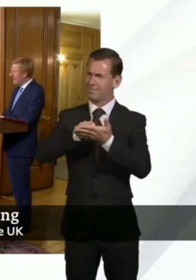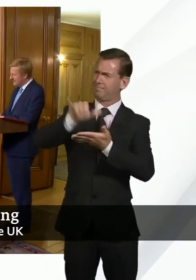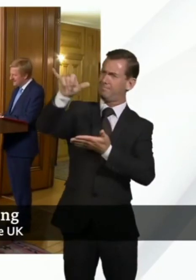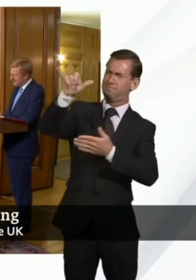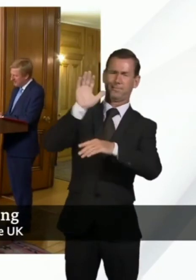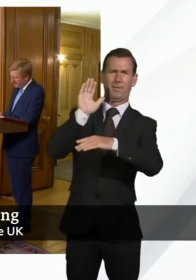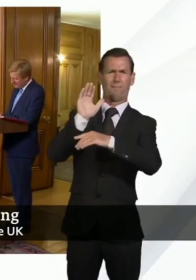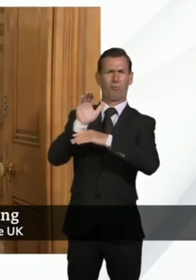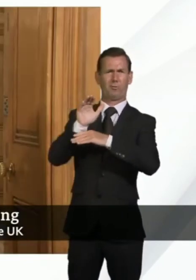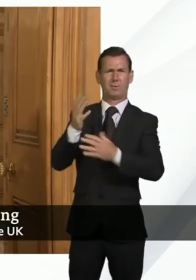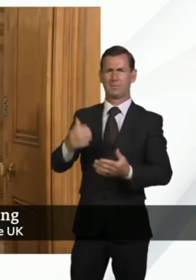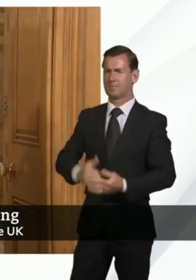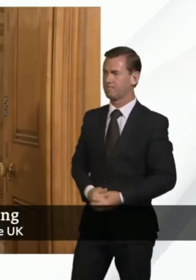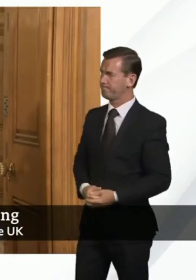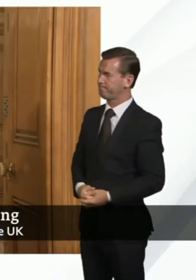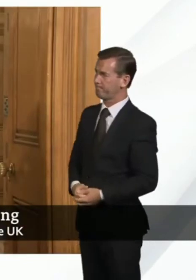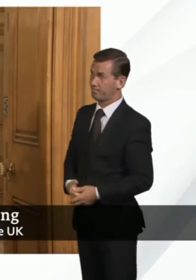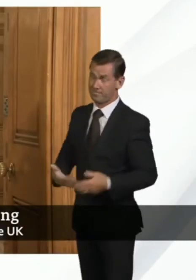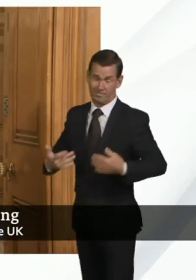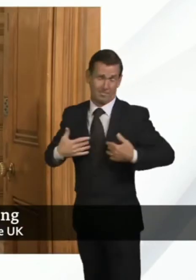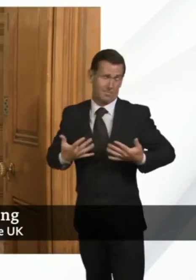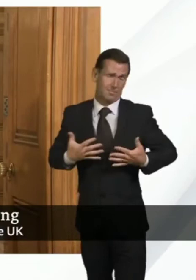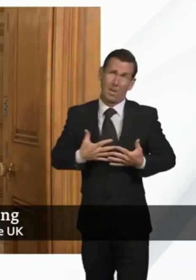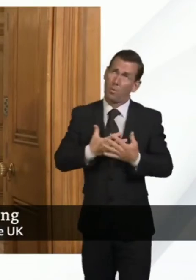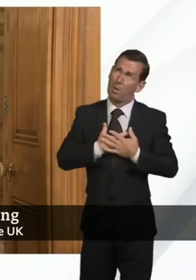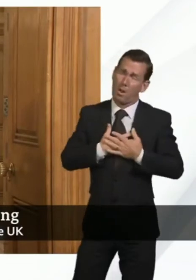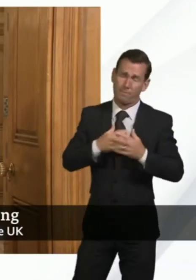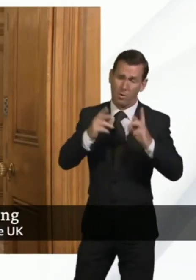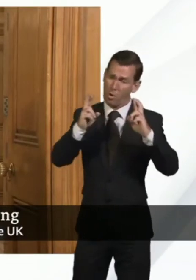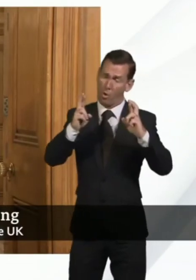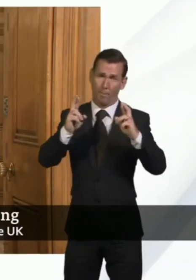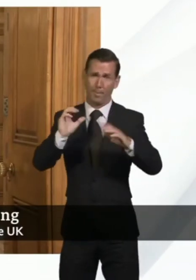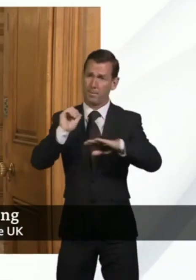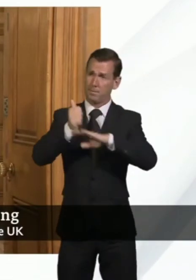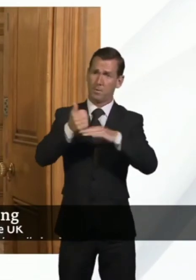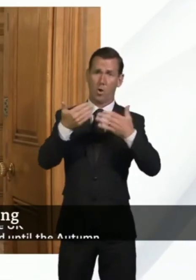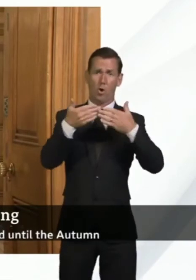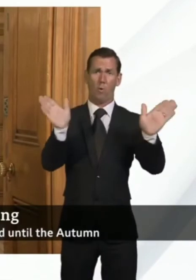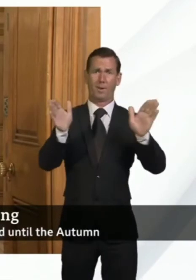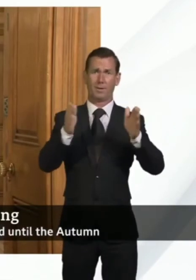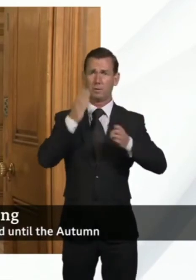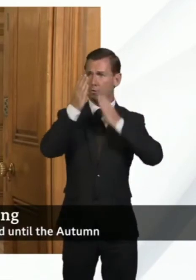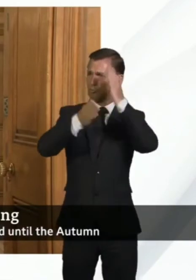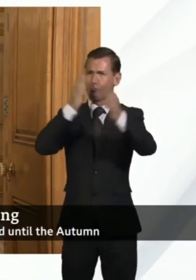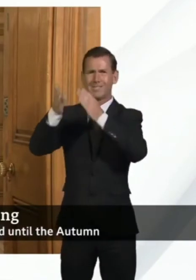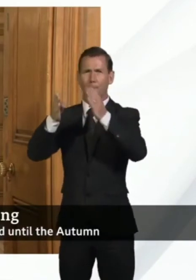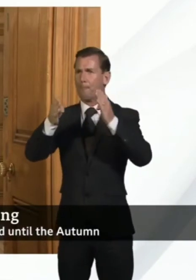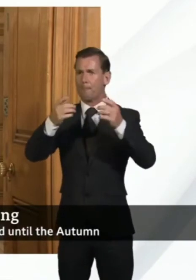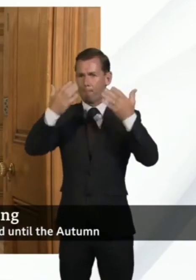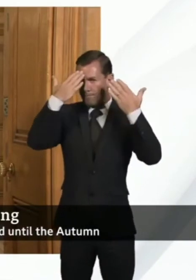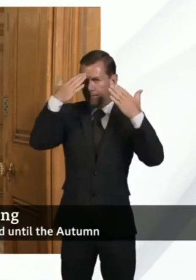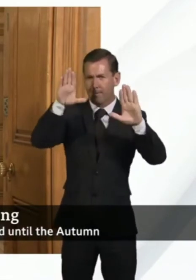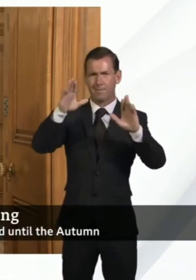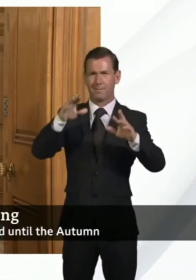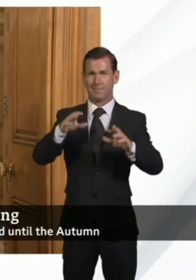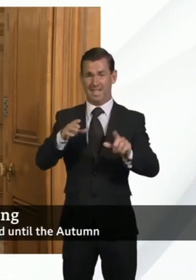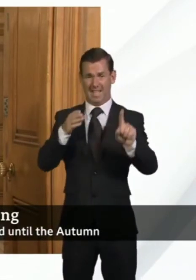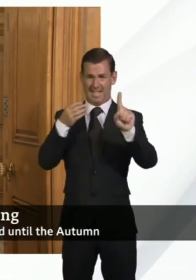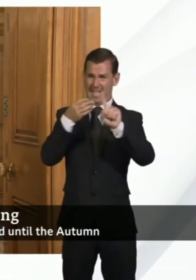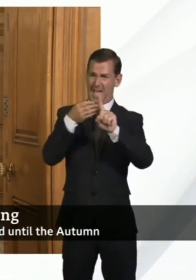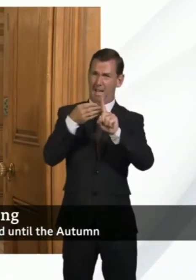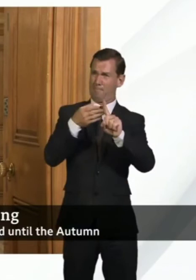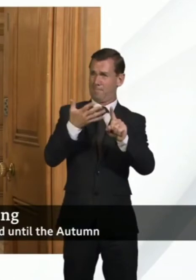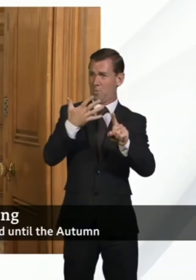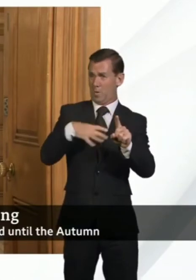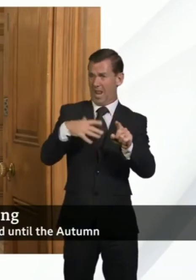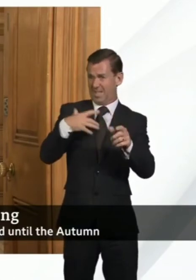as quickly as we possibly can we've set this very ambitious plan to try and get it up and running by the beginning of